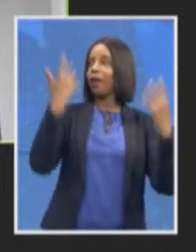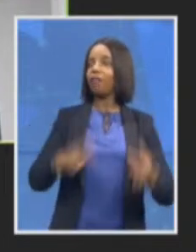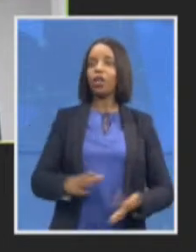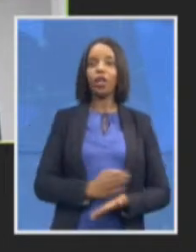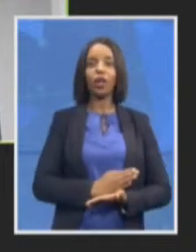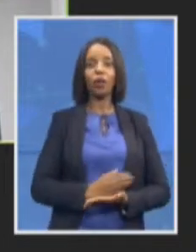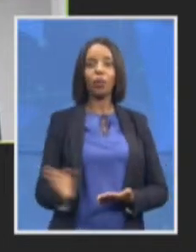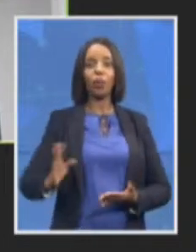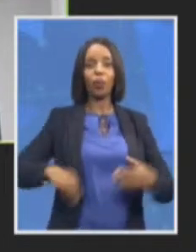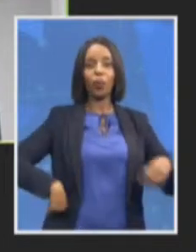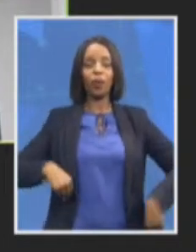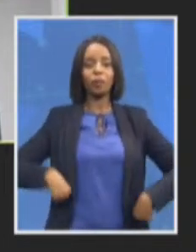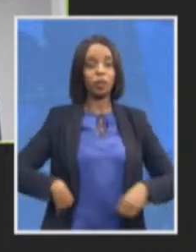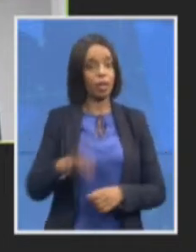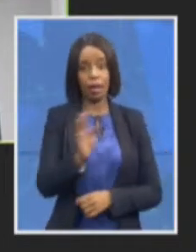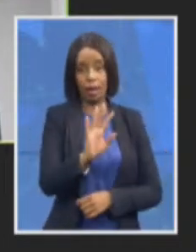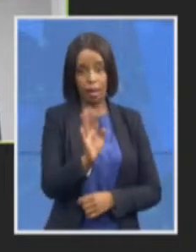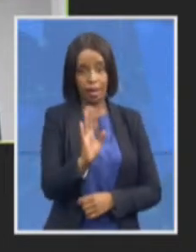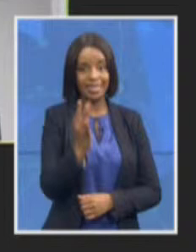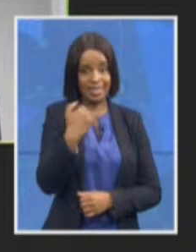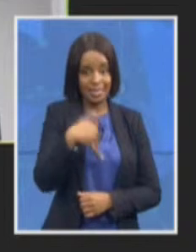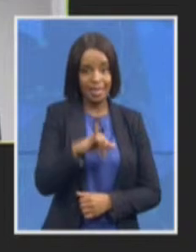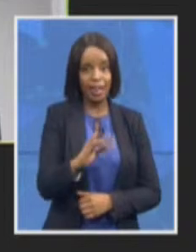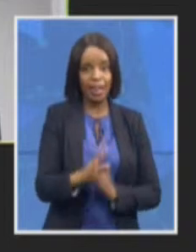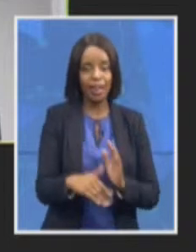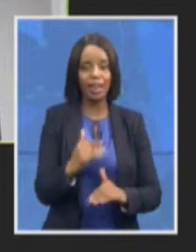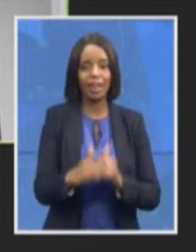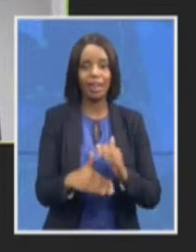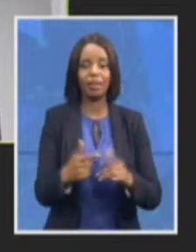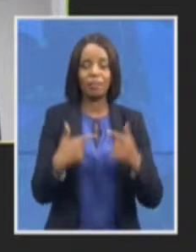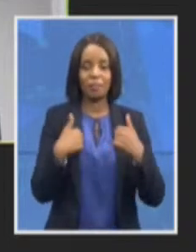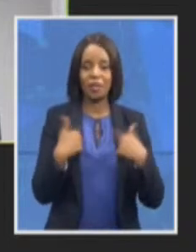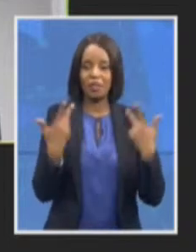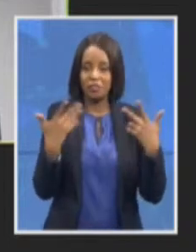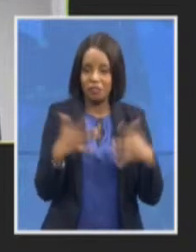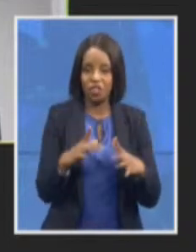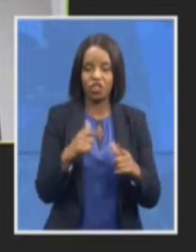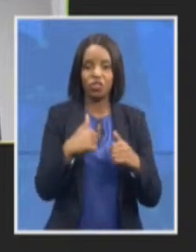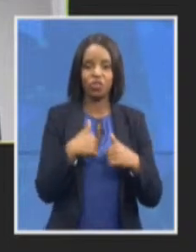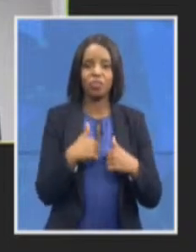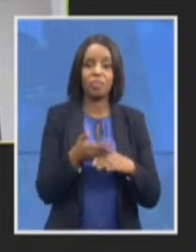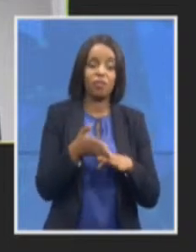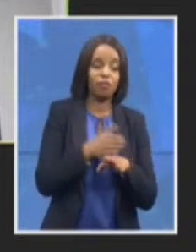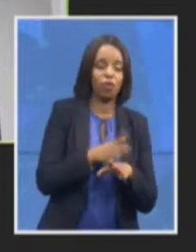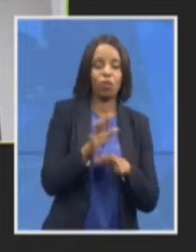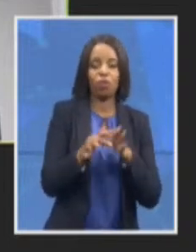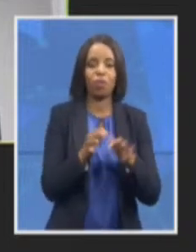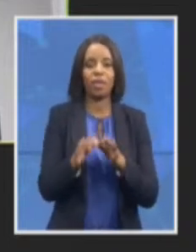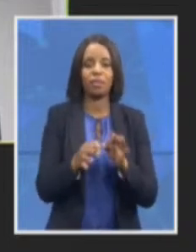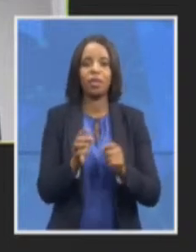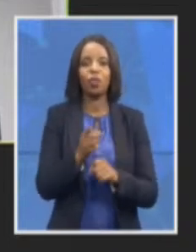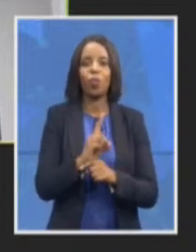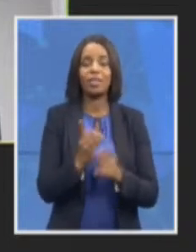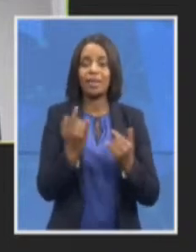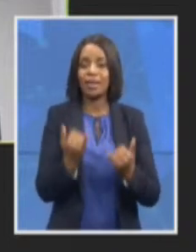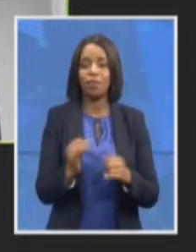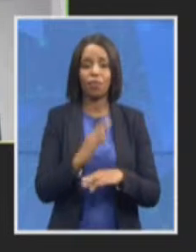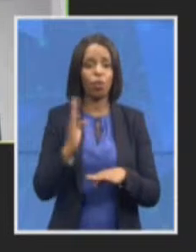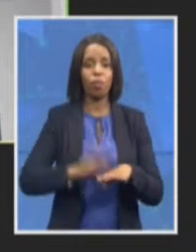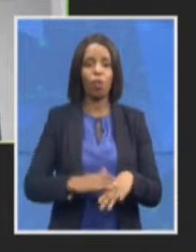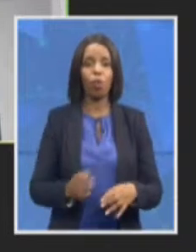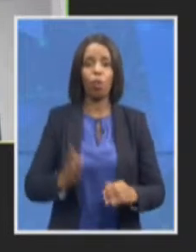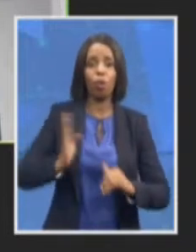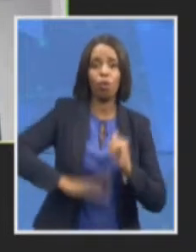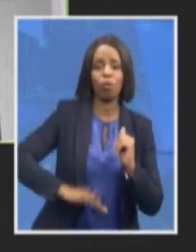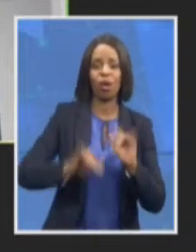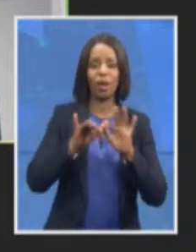is that impunity is no longer a given the taps of corruption and rent seeking are being closed and that's the reality and